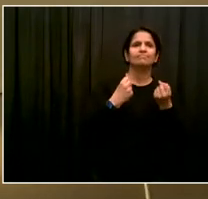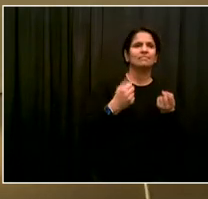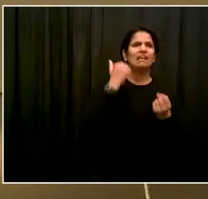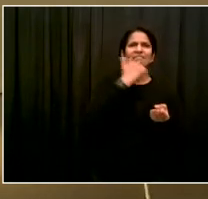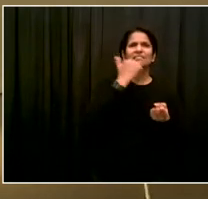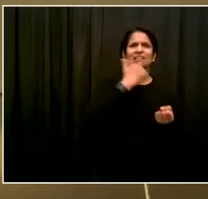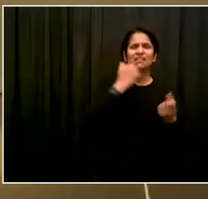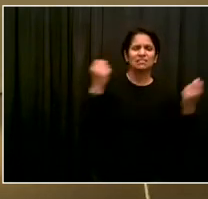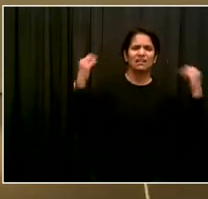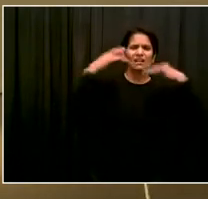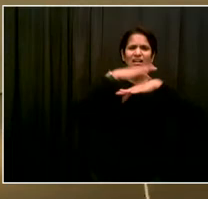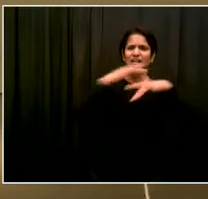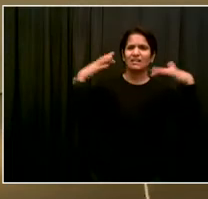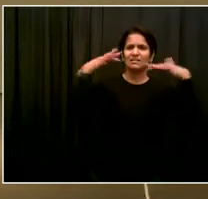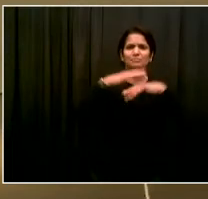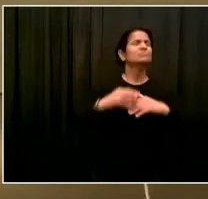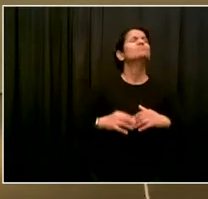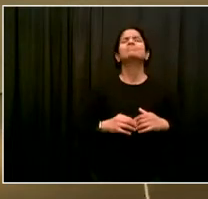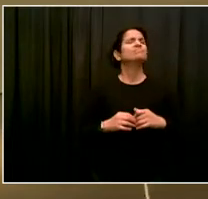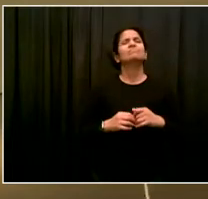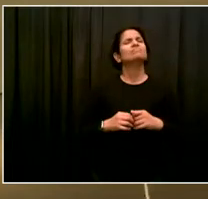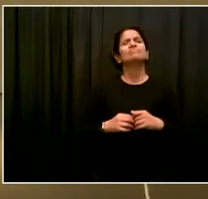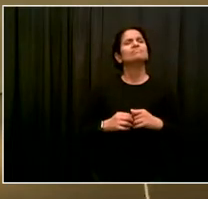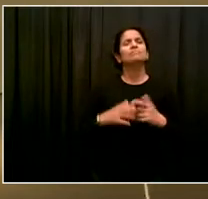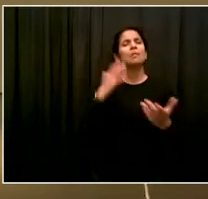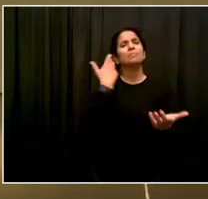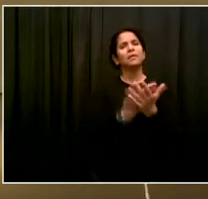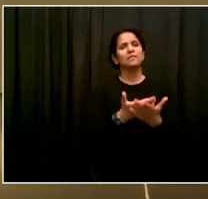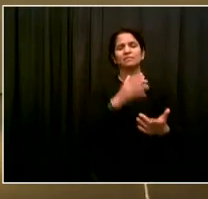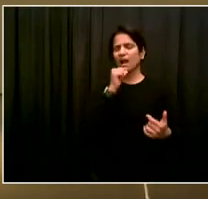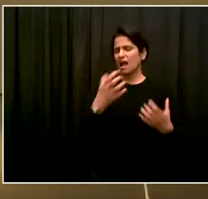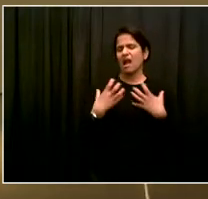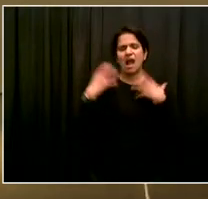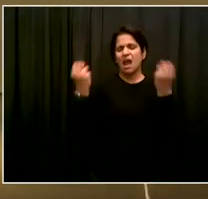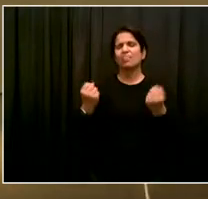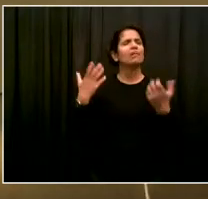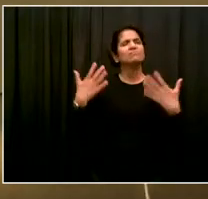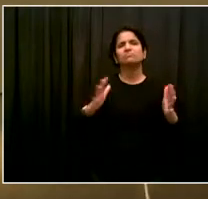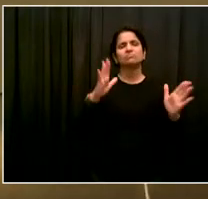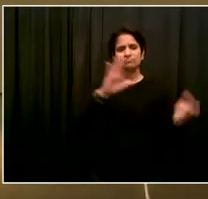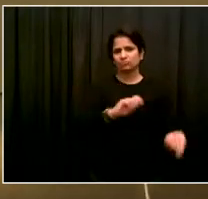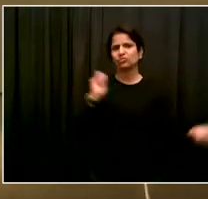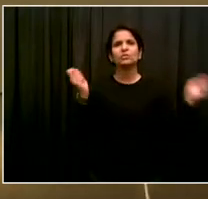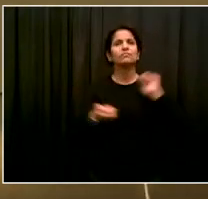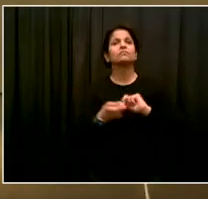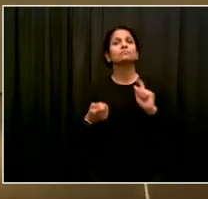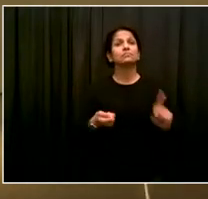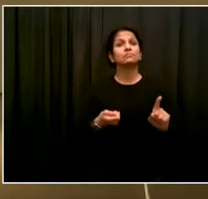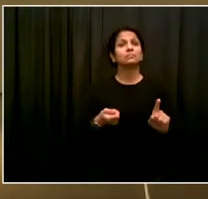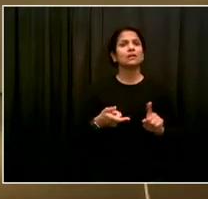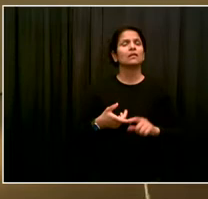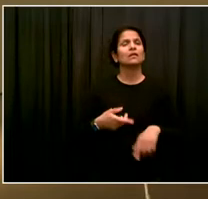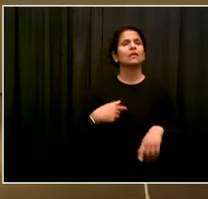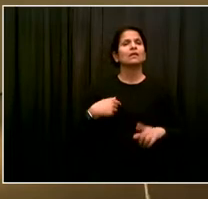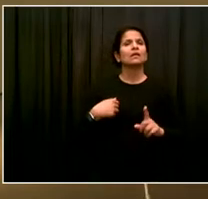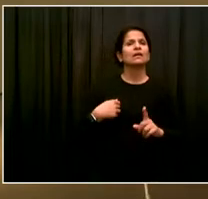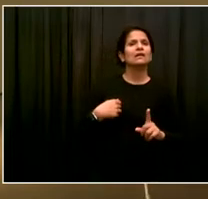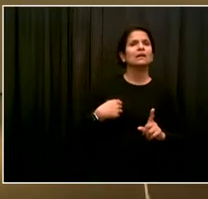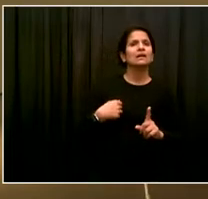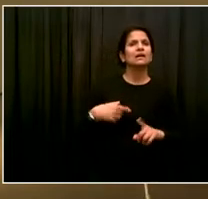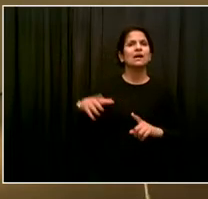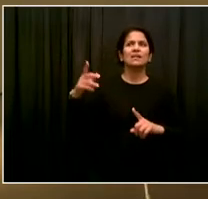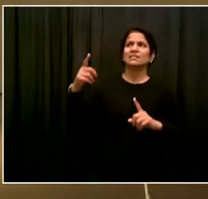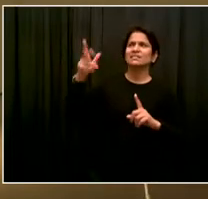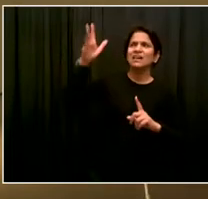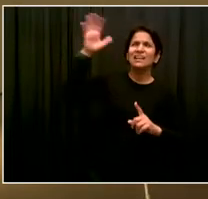suffered from the air and noise pollution of our now antiquated fleet. The Council and leading advocates have been fighting